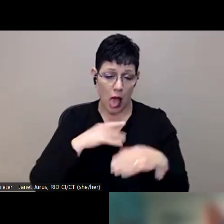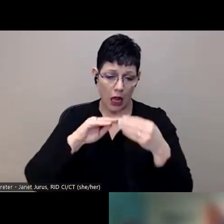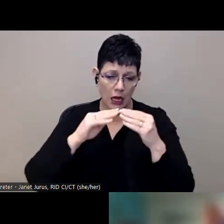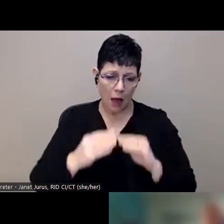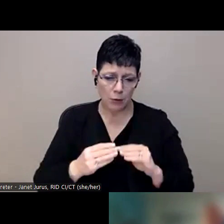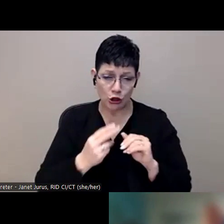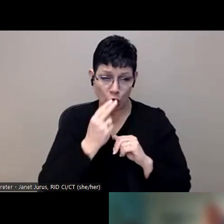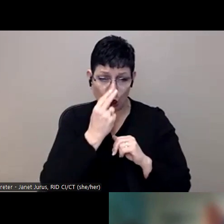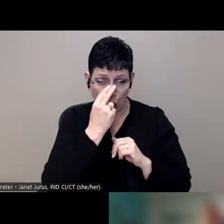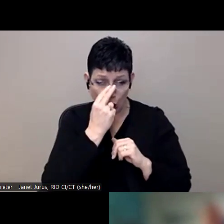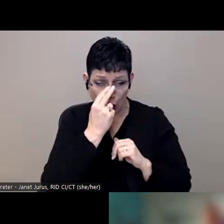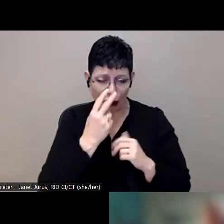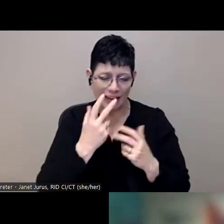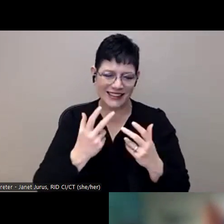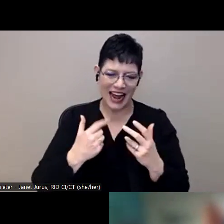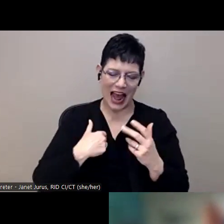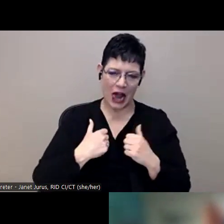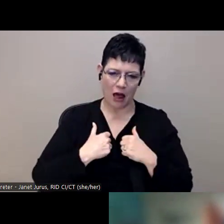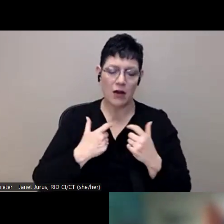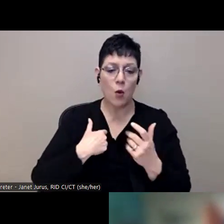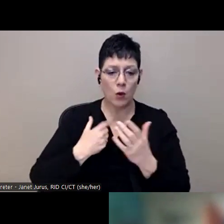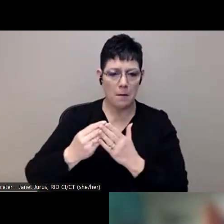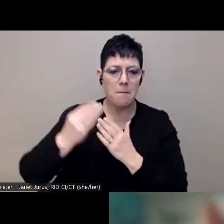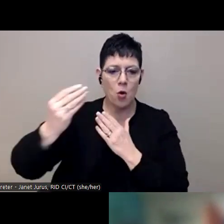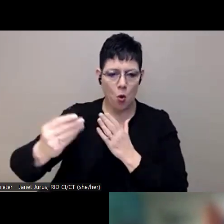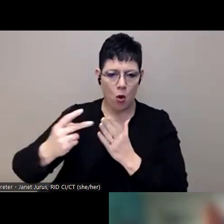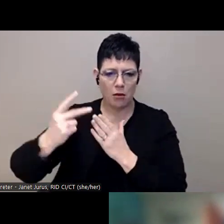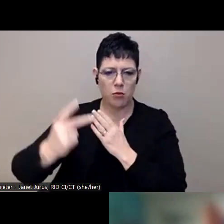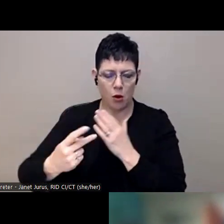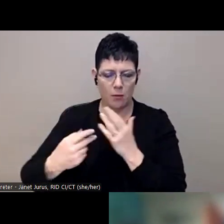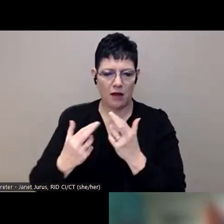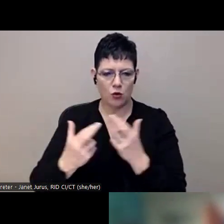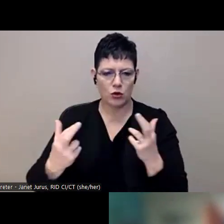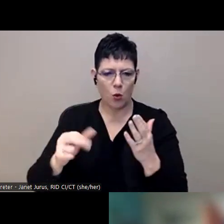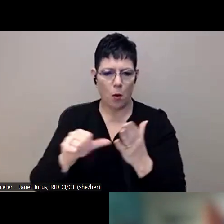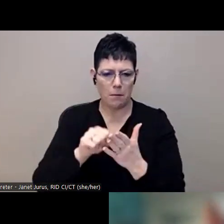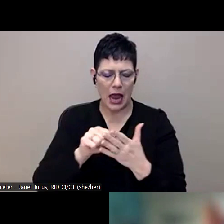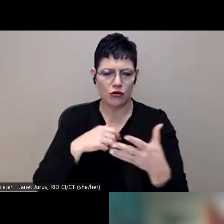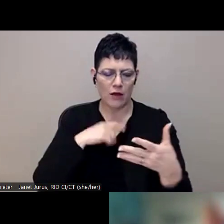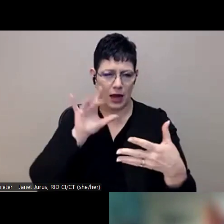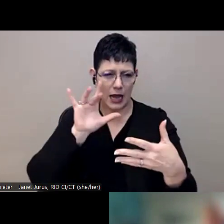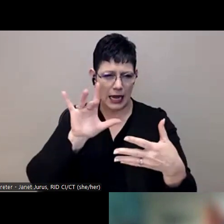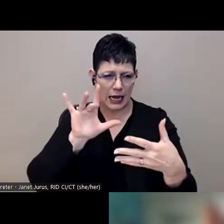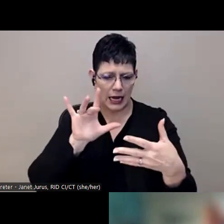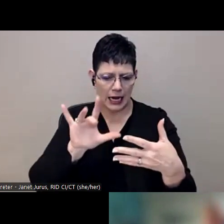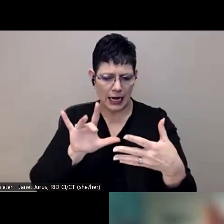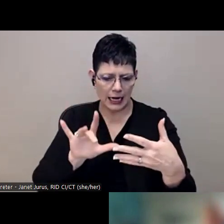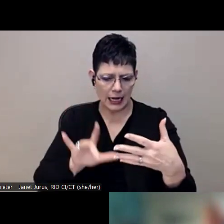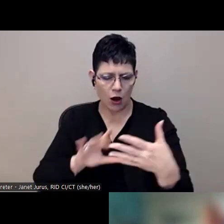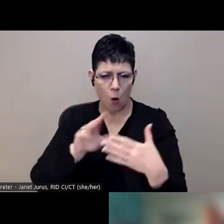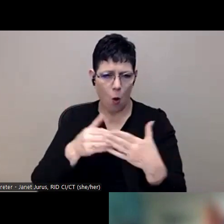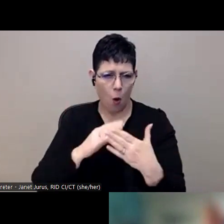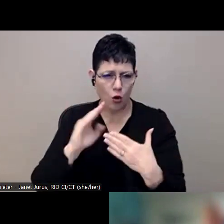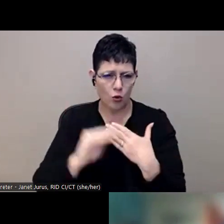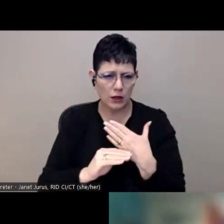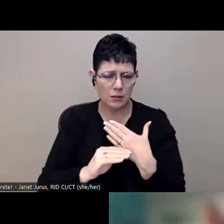um, and we purchased them and we actually will have a resource page with links to all of them, to all the curriculum we use. Um,